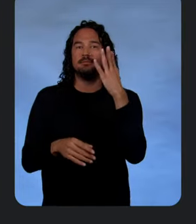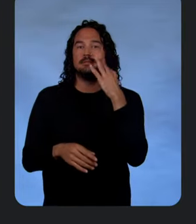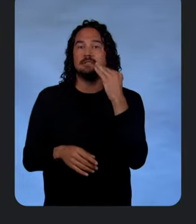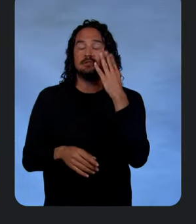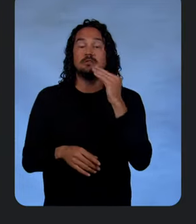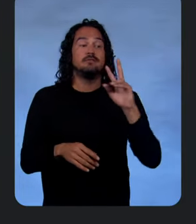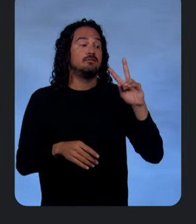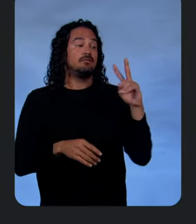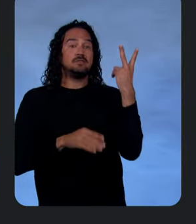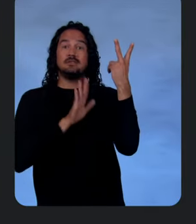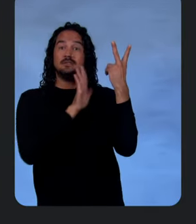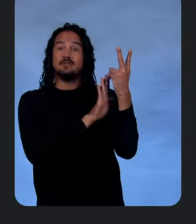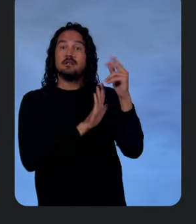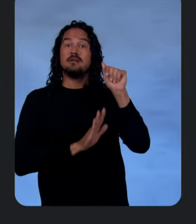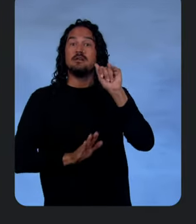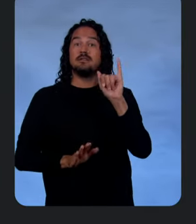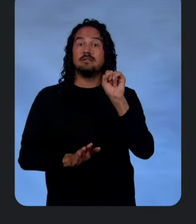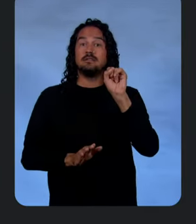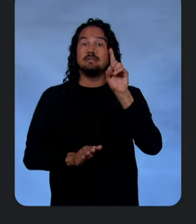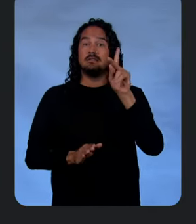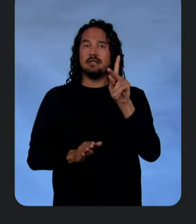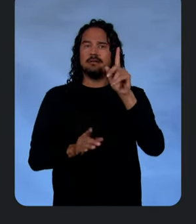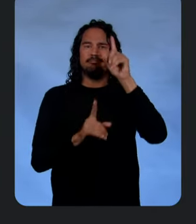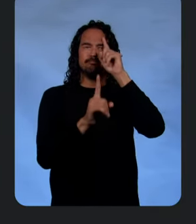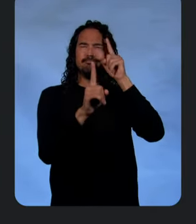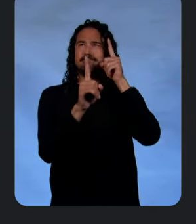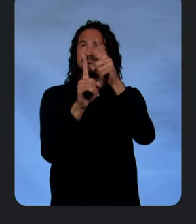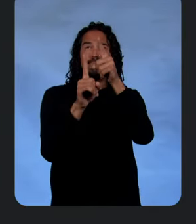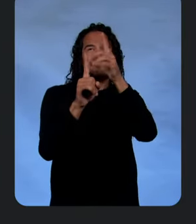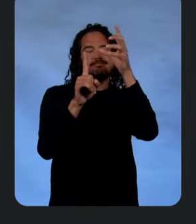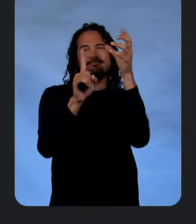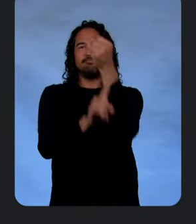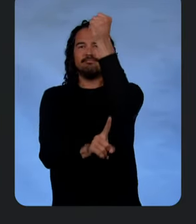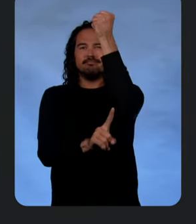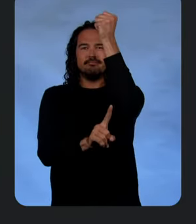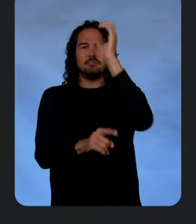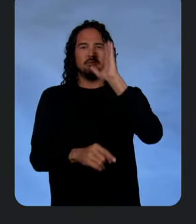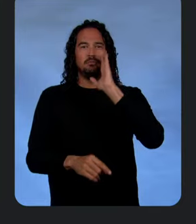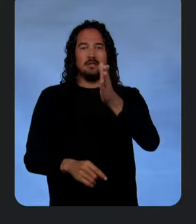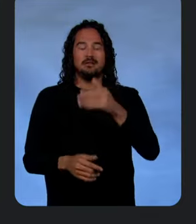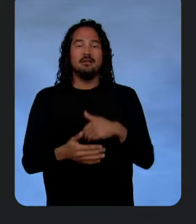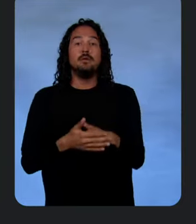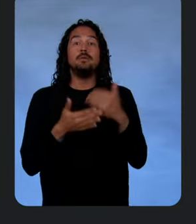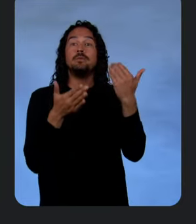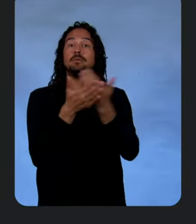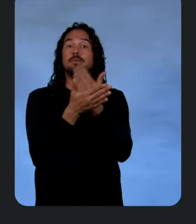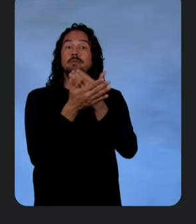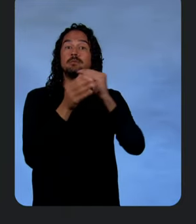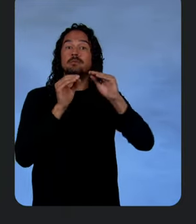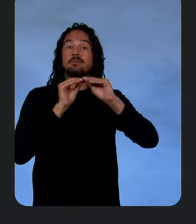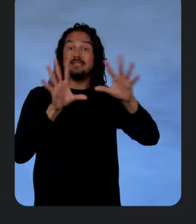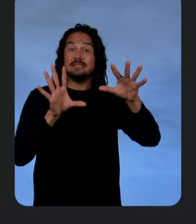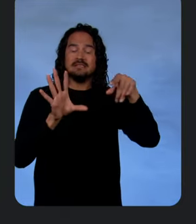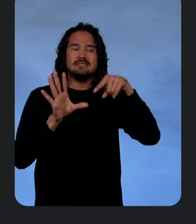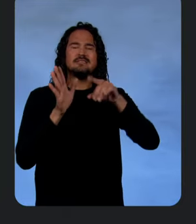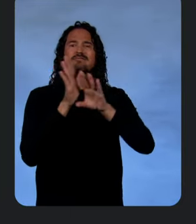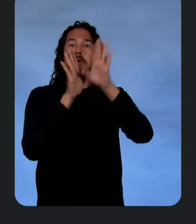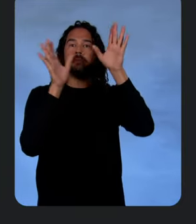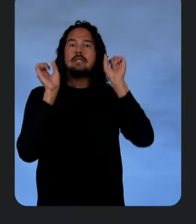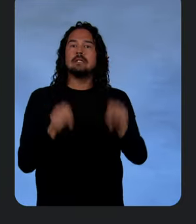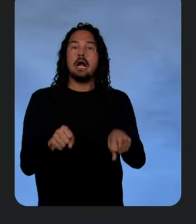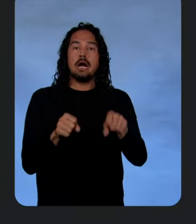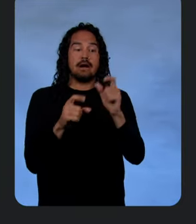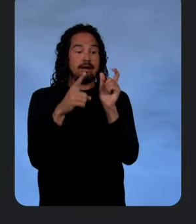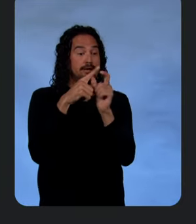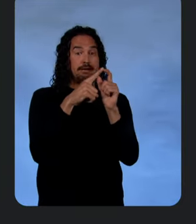we aim to tackle this problem head-on. With our latest release, we allow developers to move beyond plain text chatbots